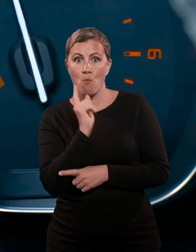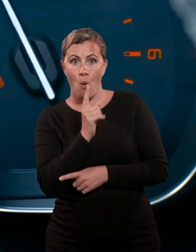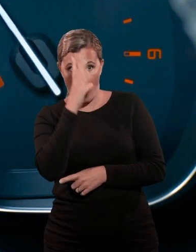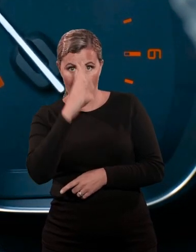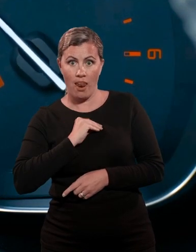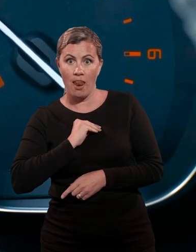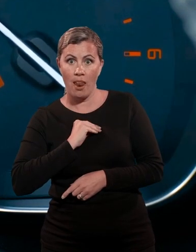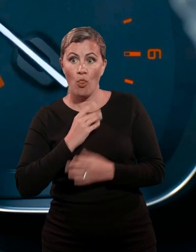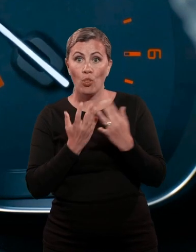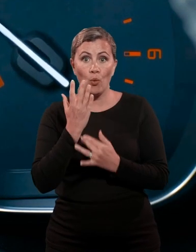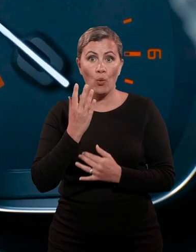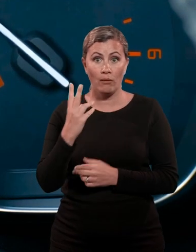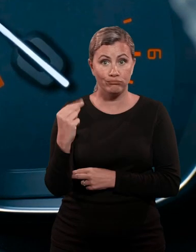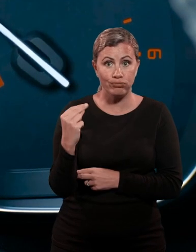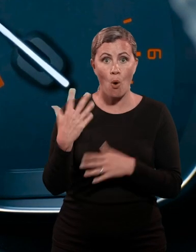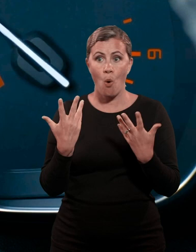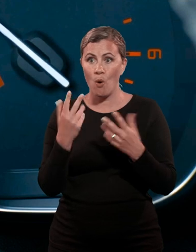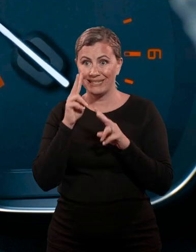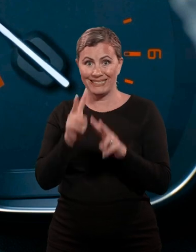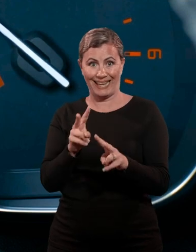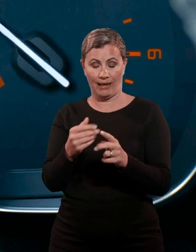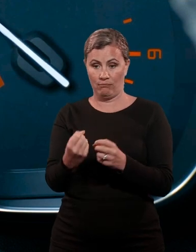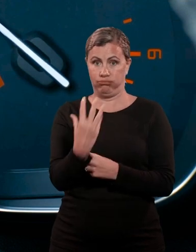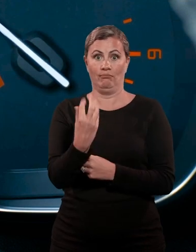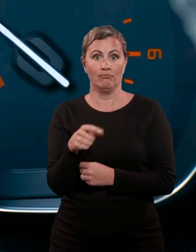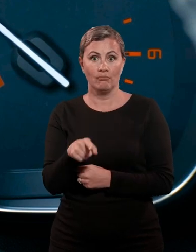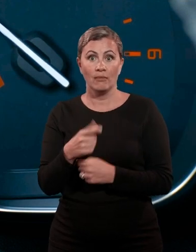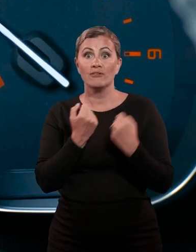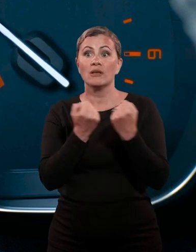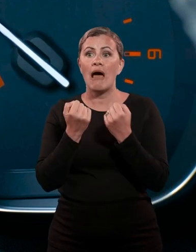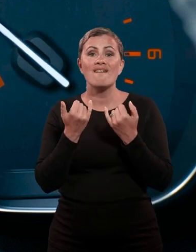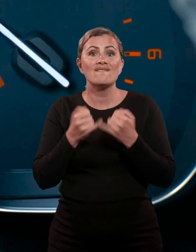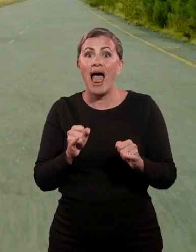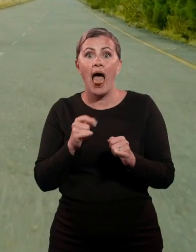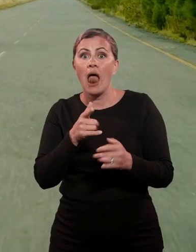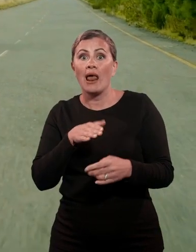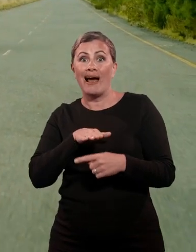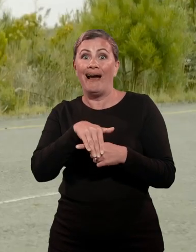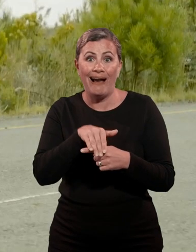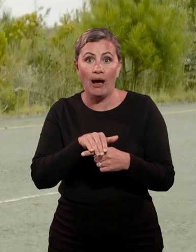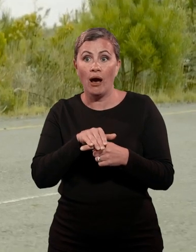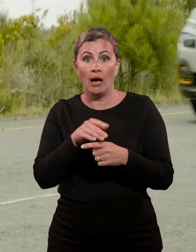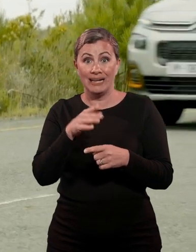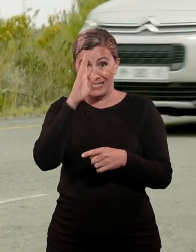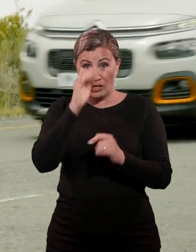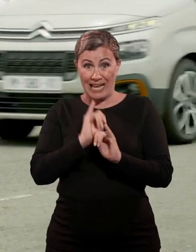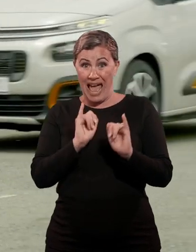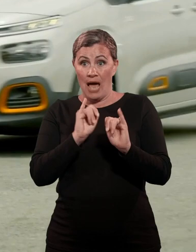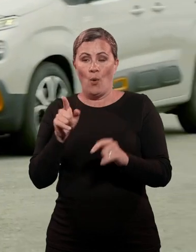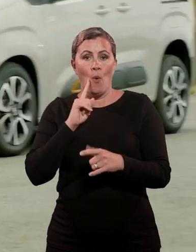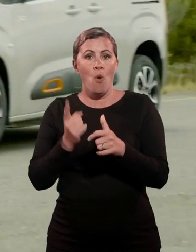Should the driver fail to take action, and the danger persists, it will then automatically apply the brakes to avoid a collision.